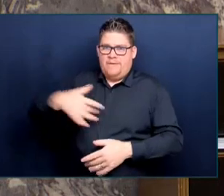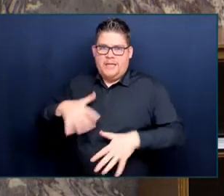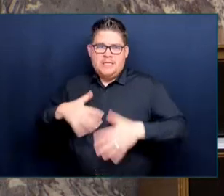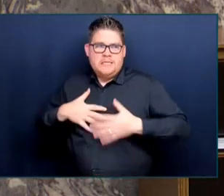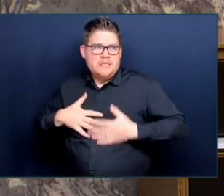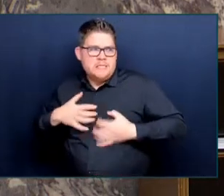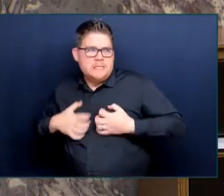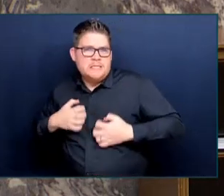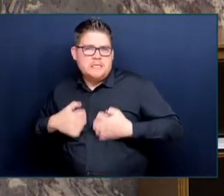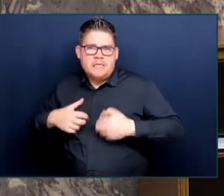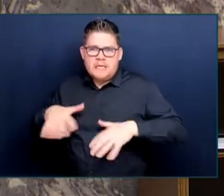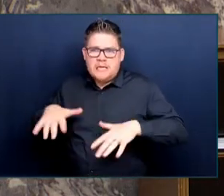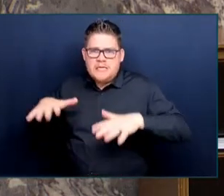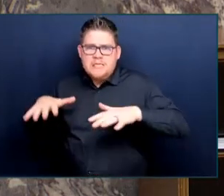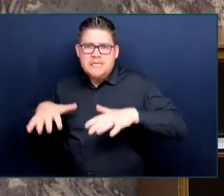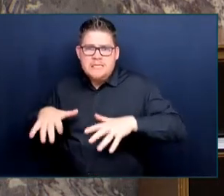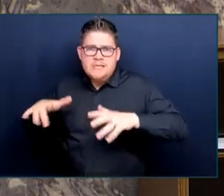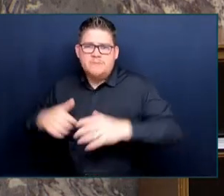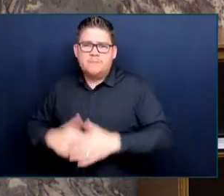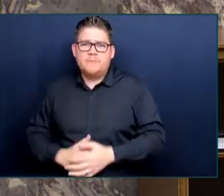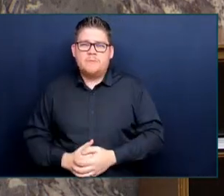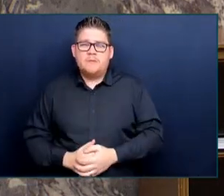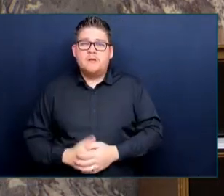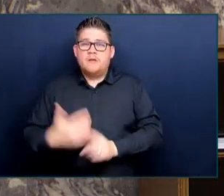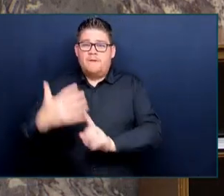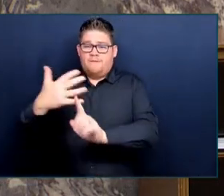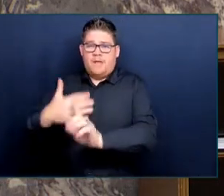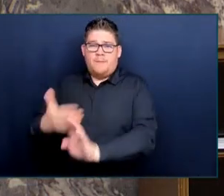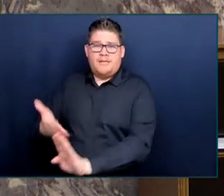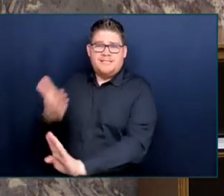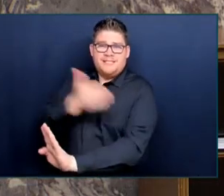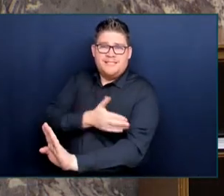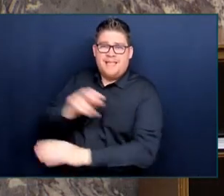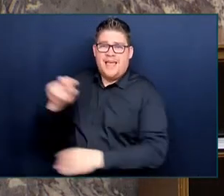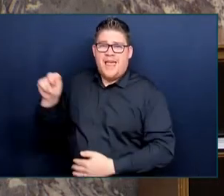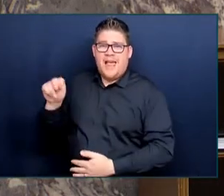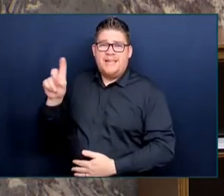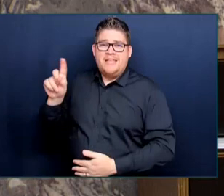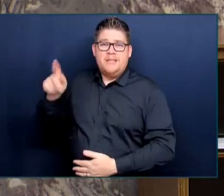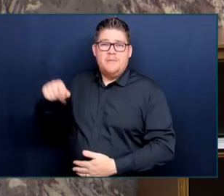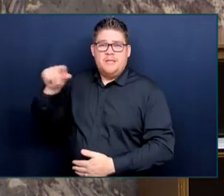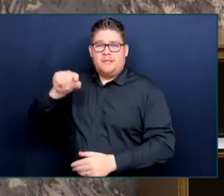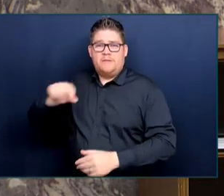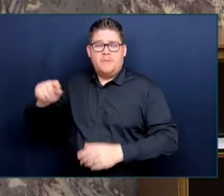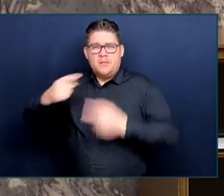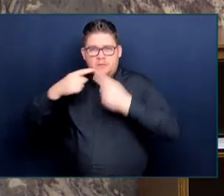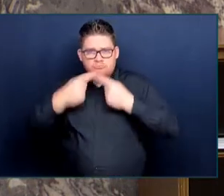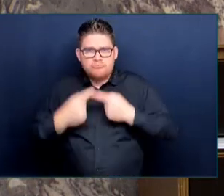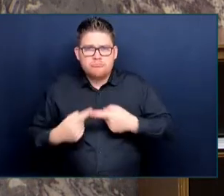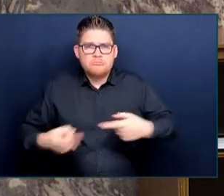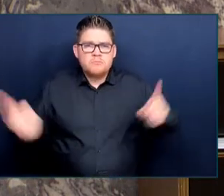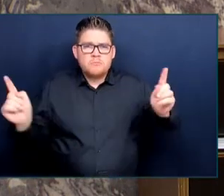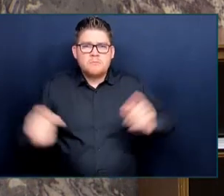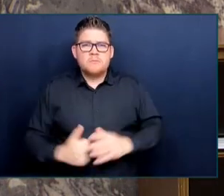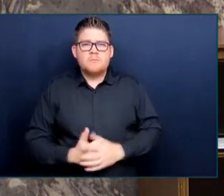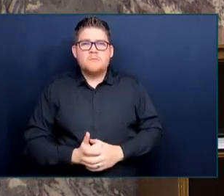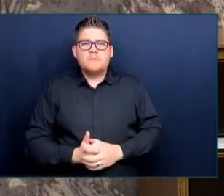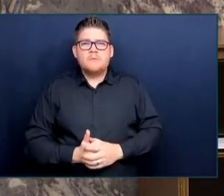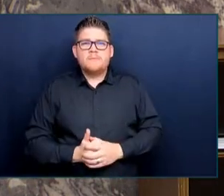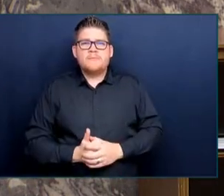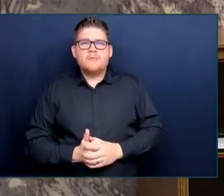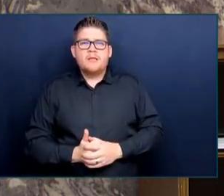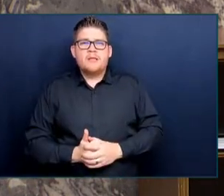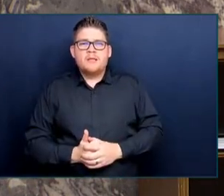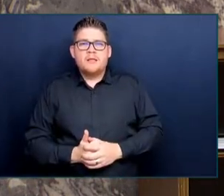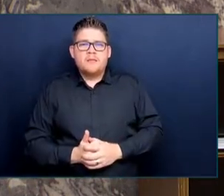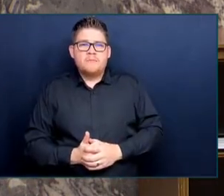ago, this NDP government made yet another empty announcement of 320 protection officers, but